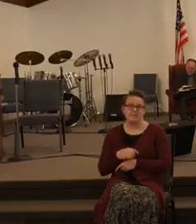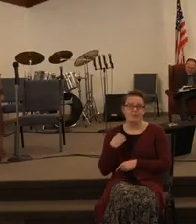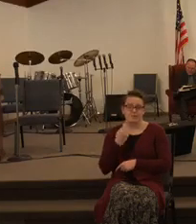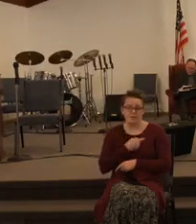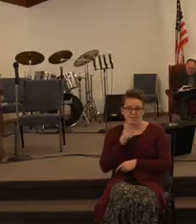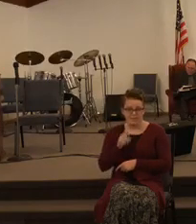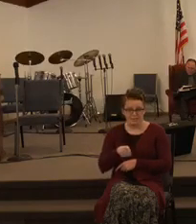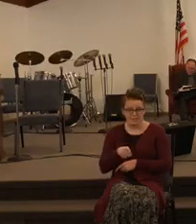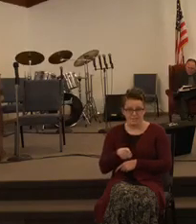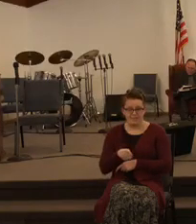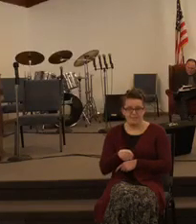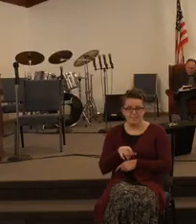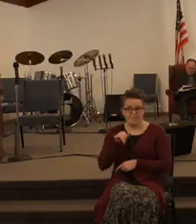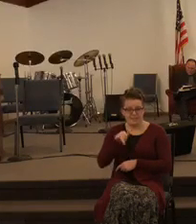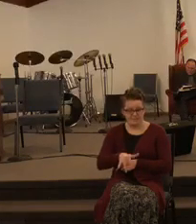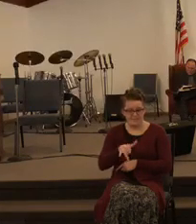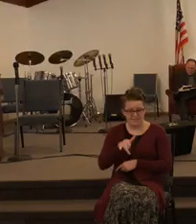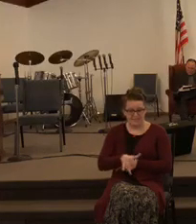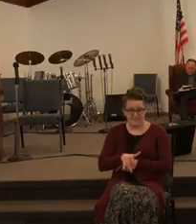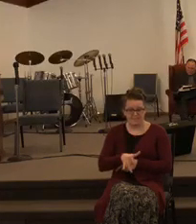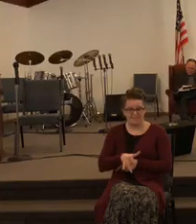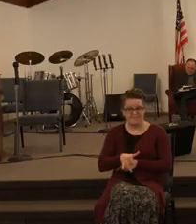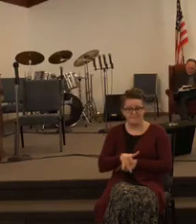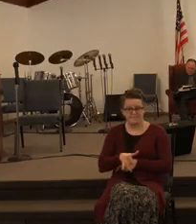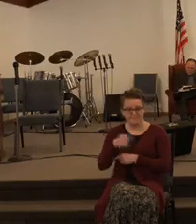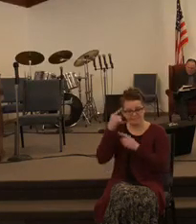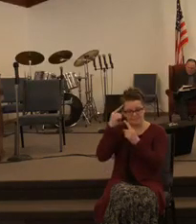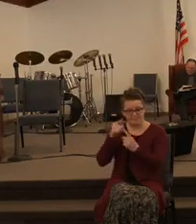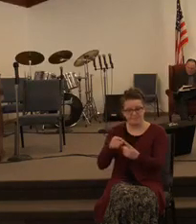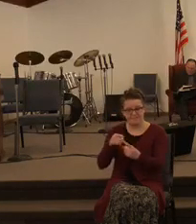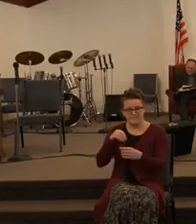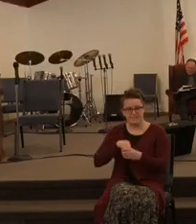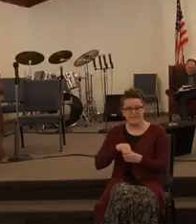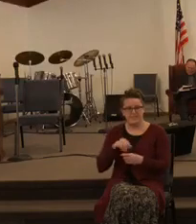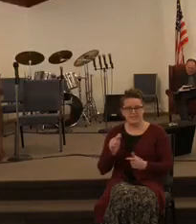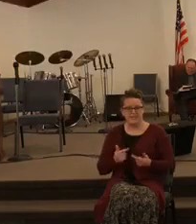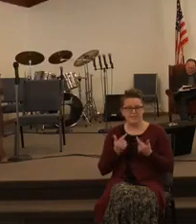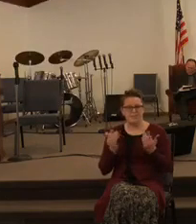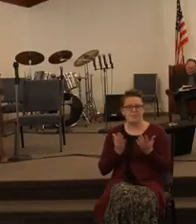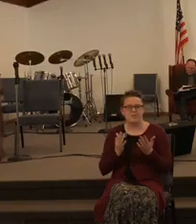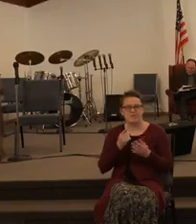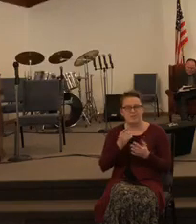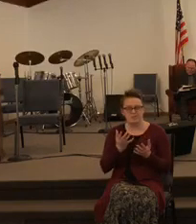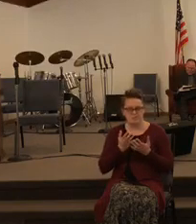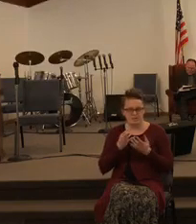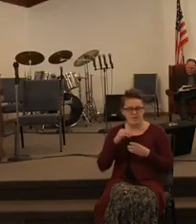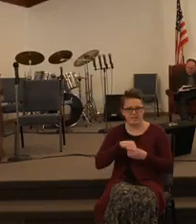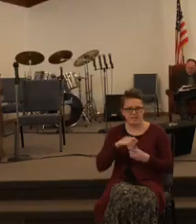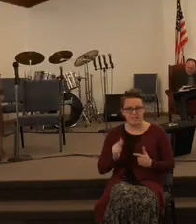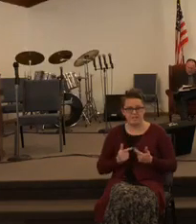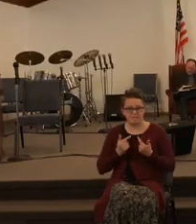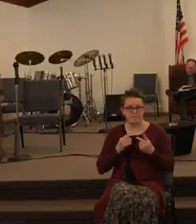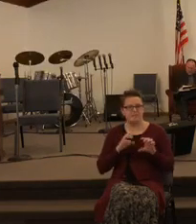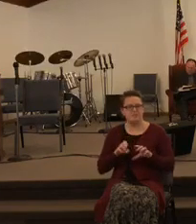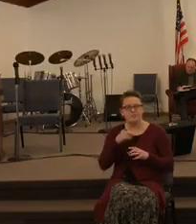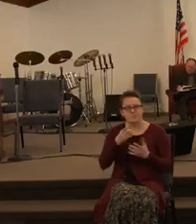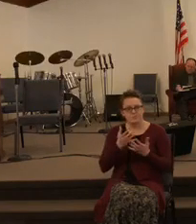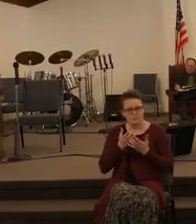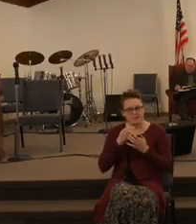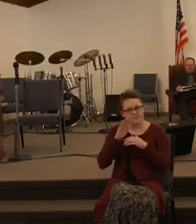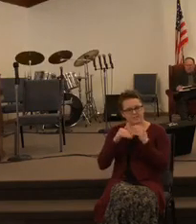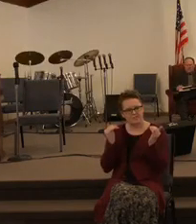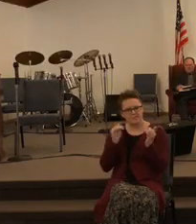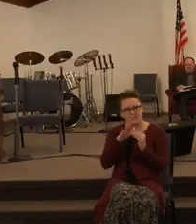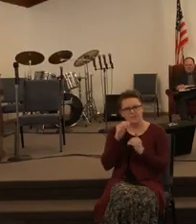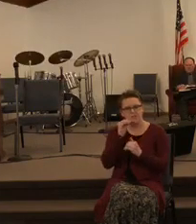vision what what it that you want to accomplish in life do you want to make heaven your home